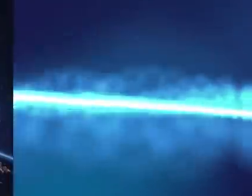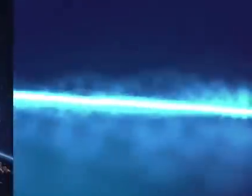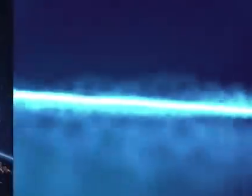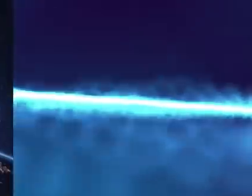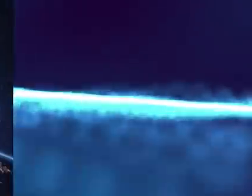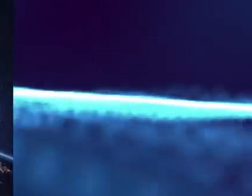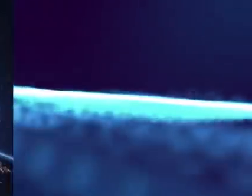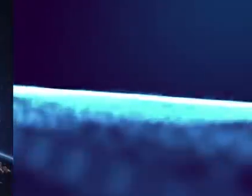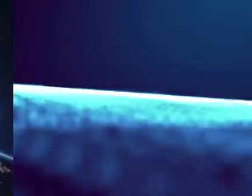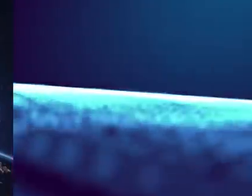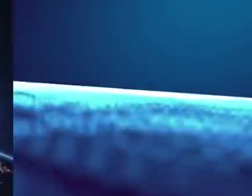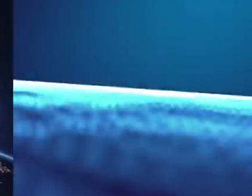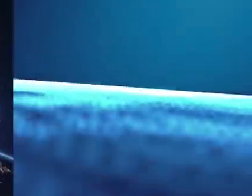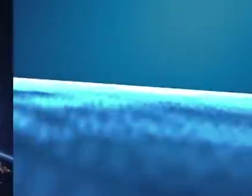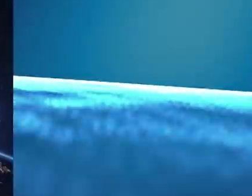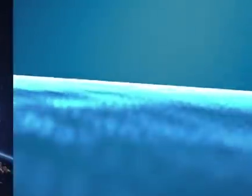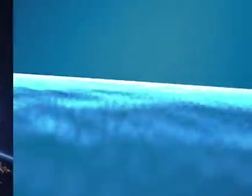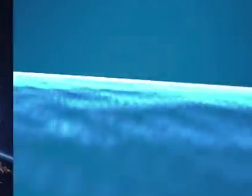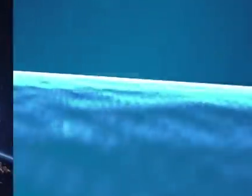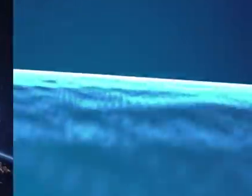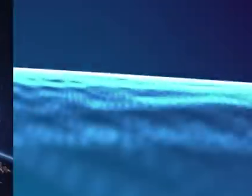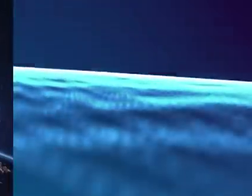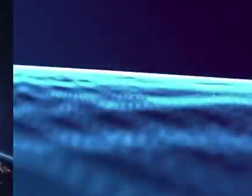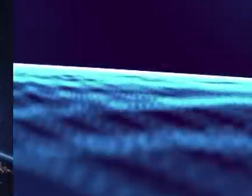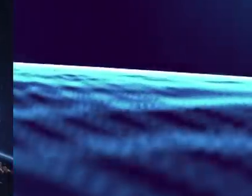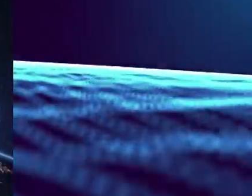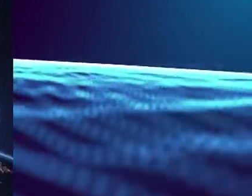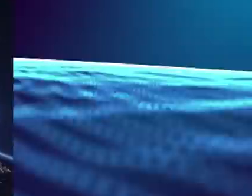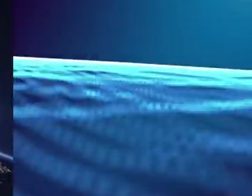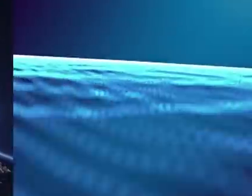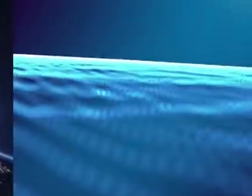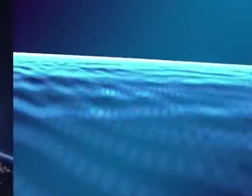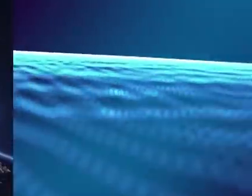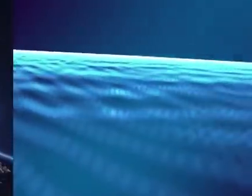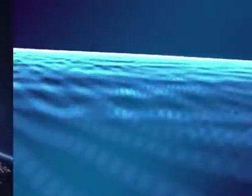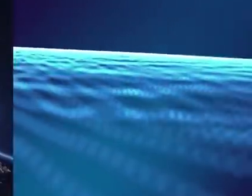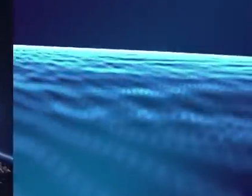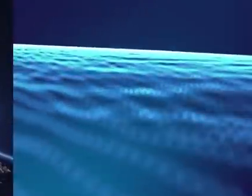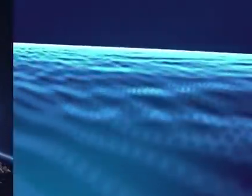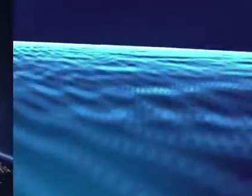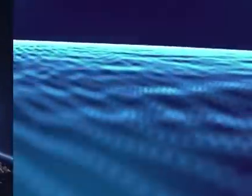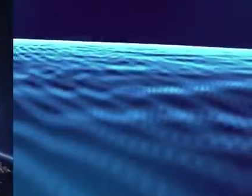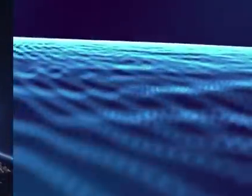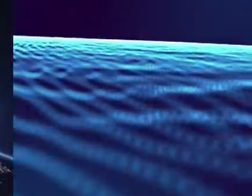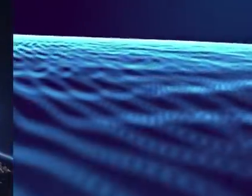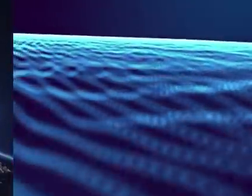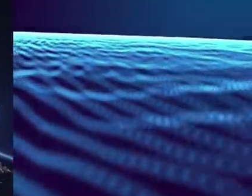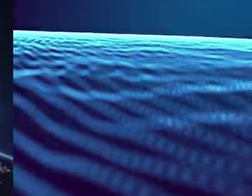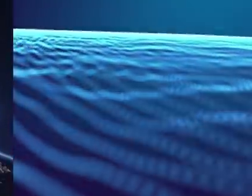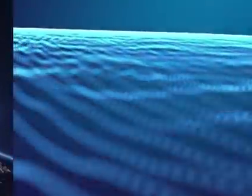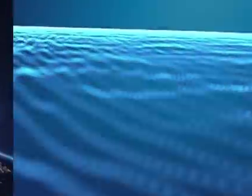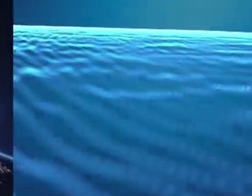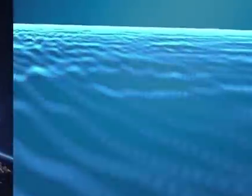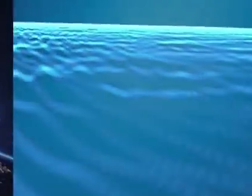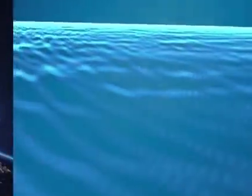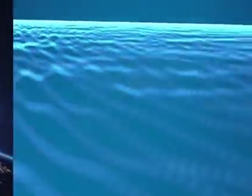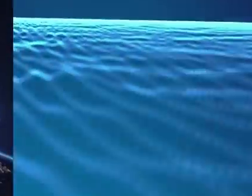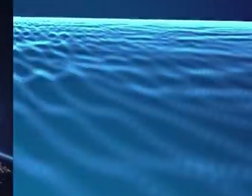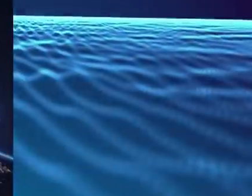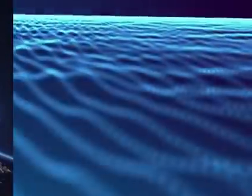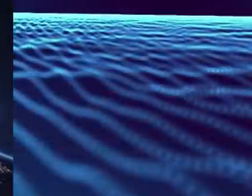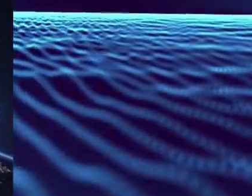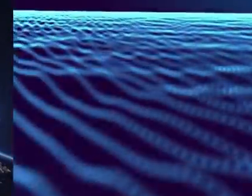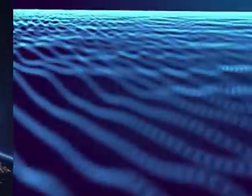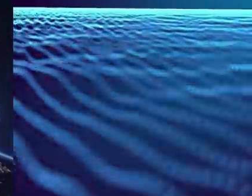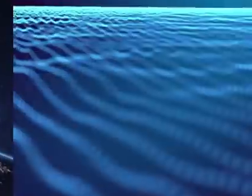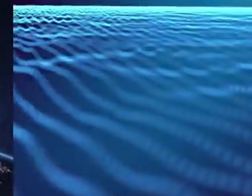have on the monitoring bracelet versus spending $50,000 a year in prison. We don't think that at this point in time, we need to be penalizing anyone. So, we